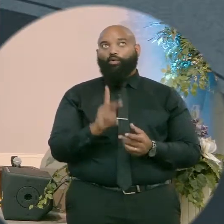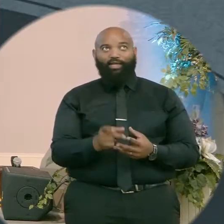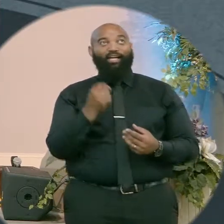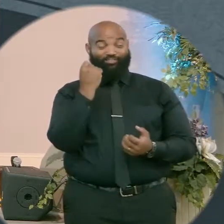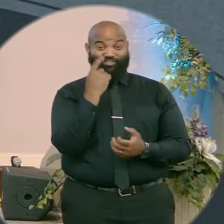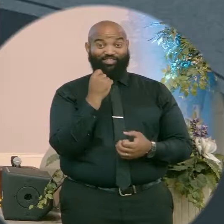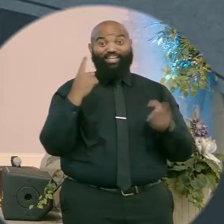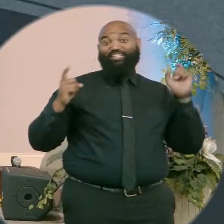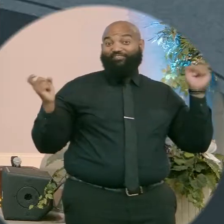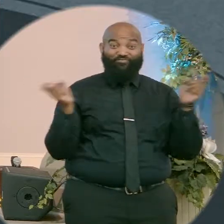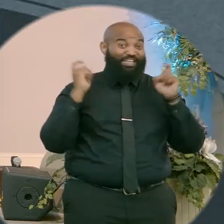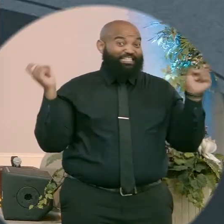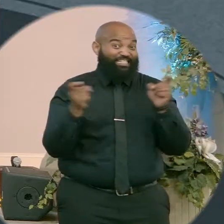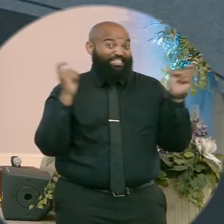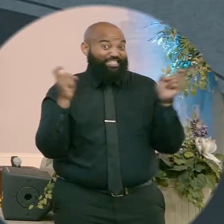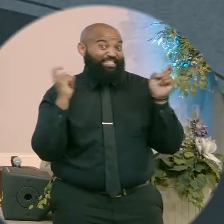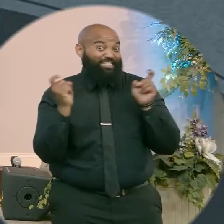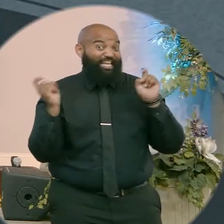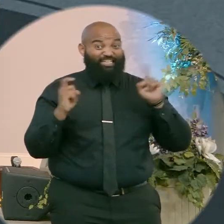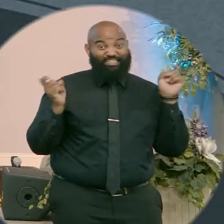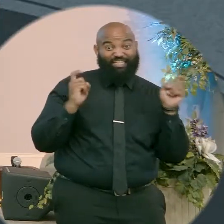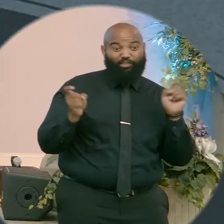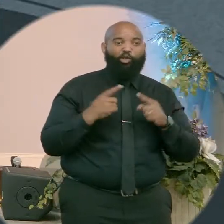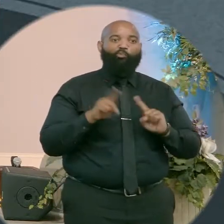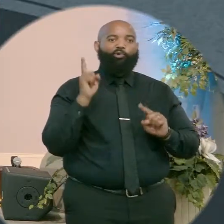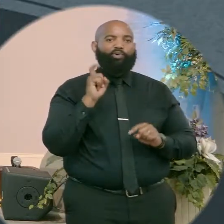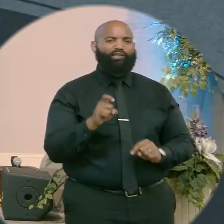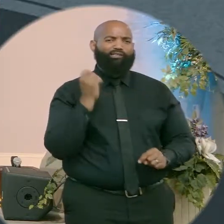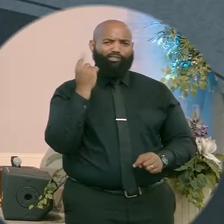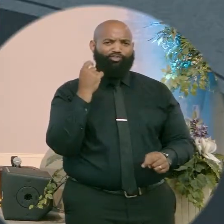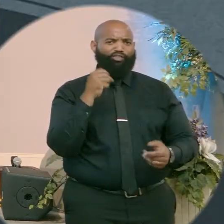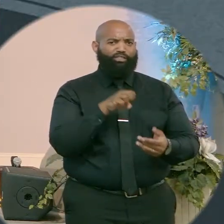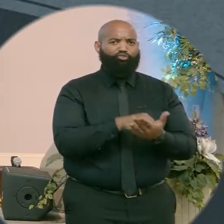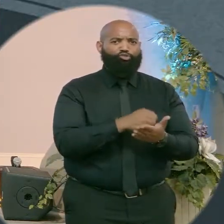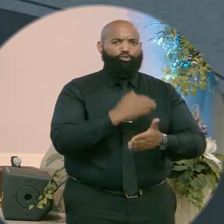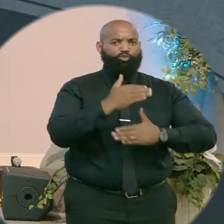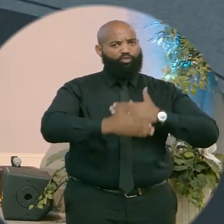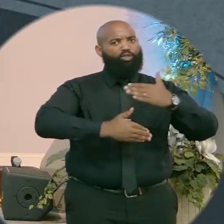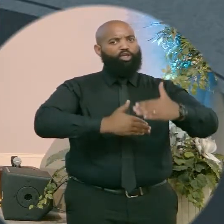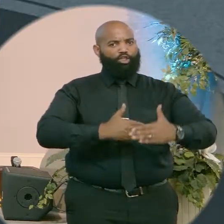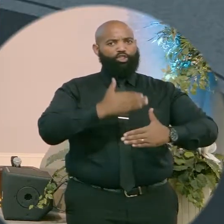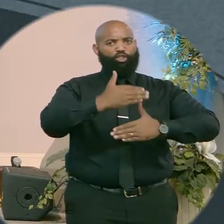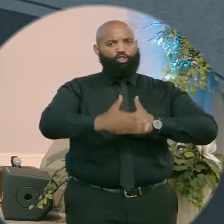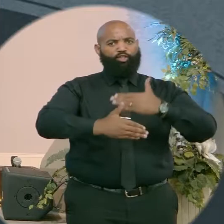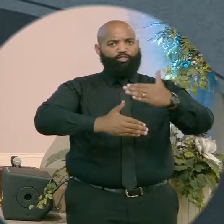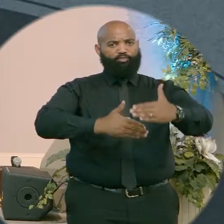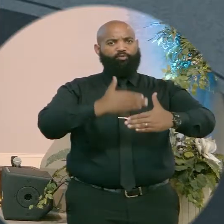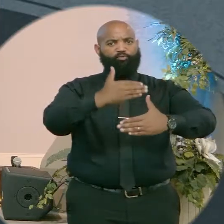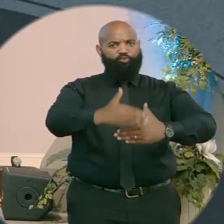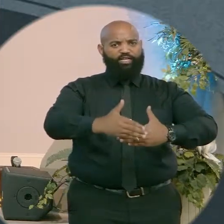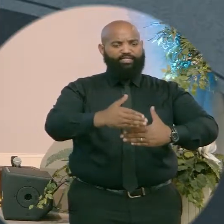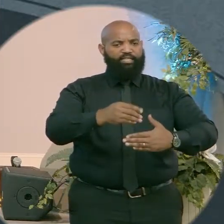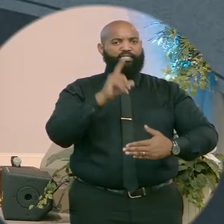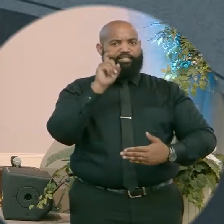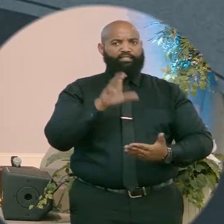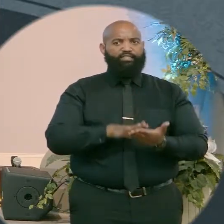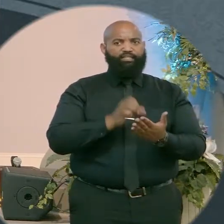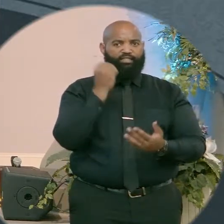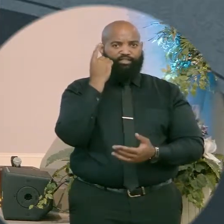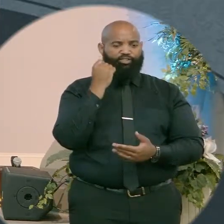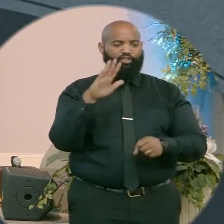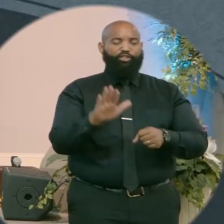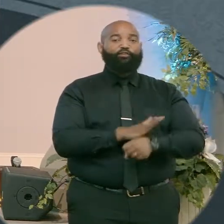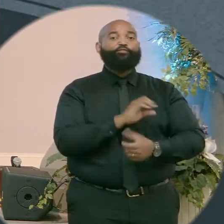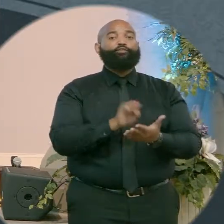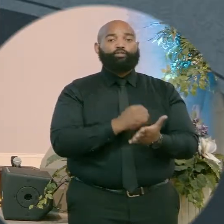to skip all the hard stuff and get to show up one day and everything's wonderful, but that's not what happened to Jesus and it's not what's going to happen to us. So I want to walk through this